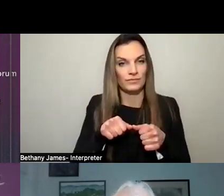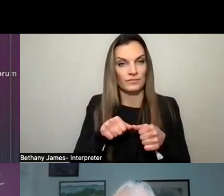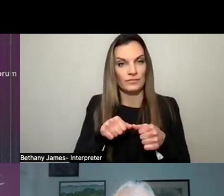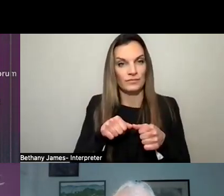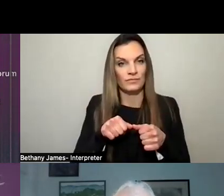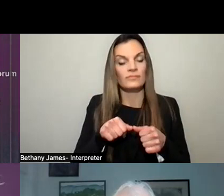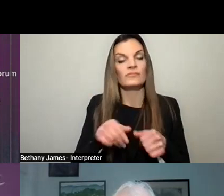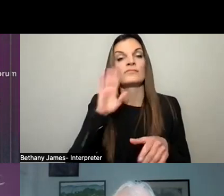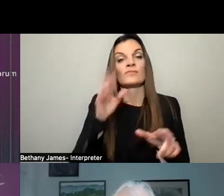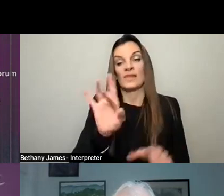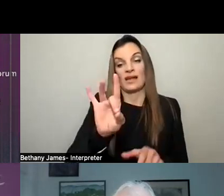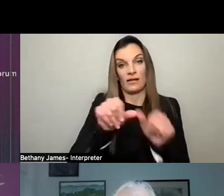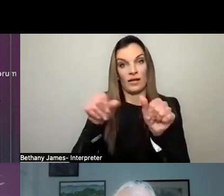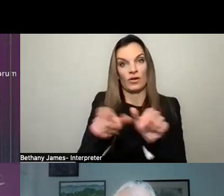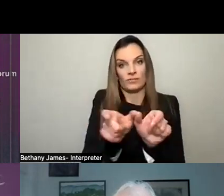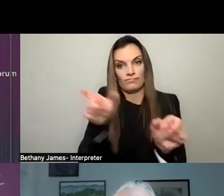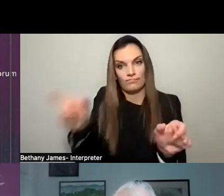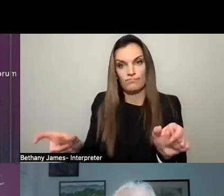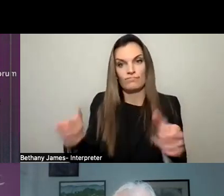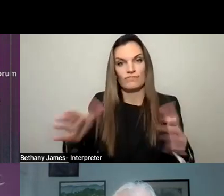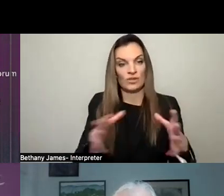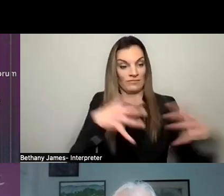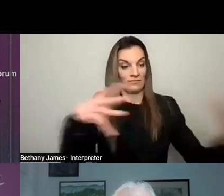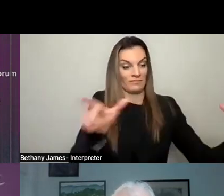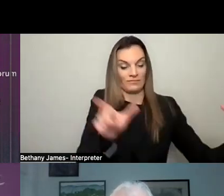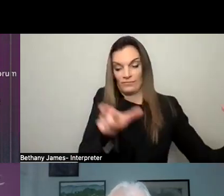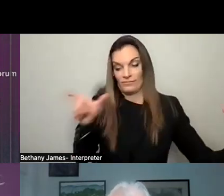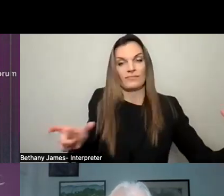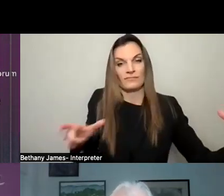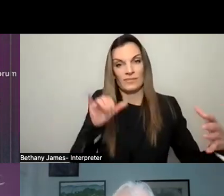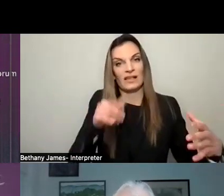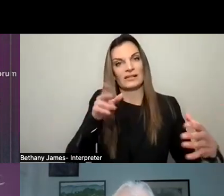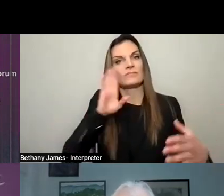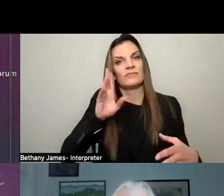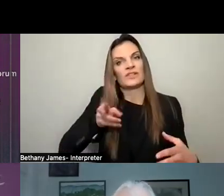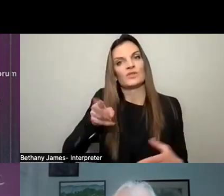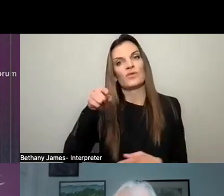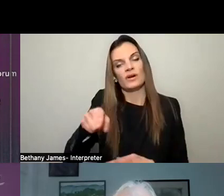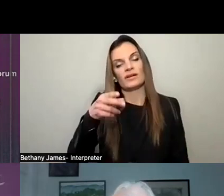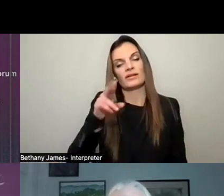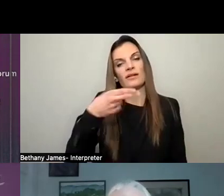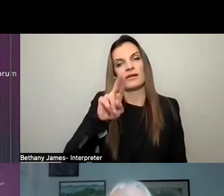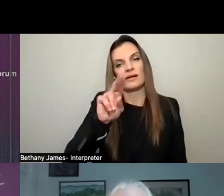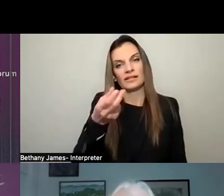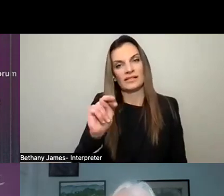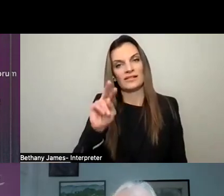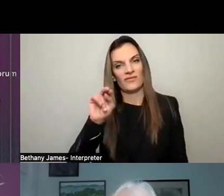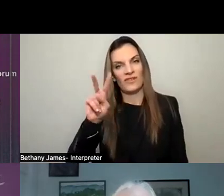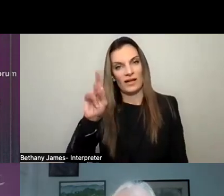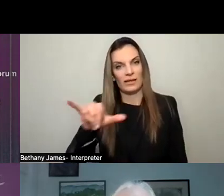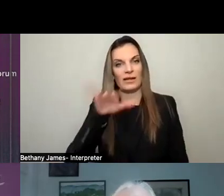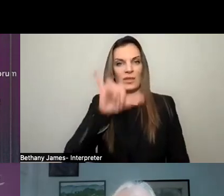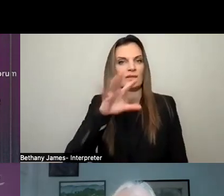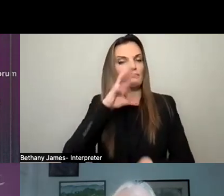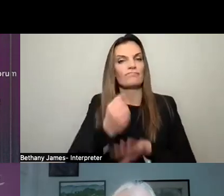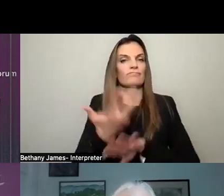set aside for the use of historic Petson Valley. That was part of the original deal that predates all of us